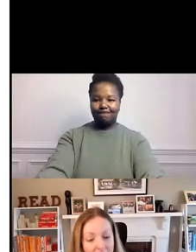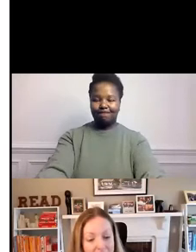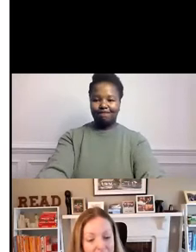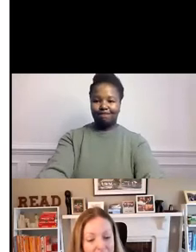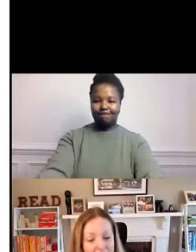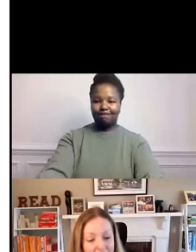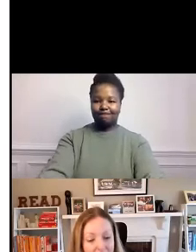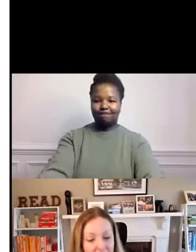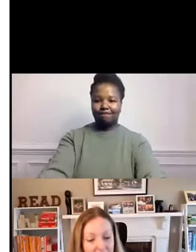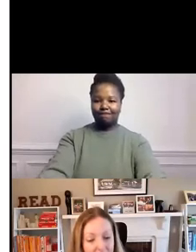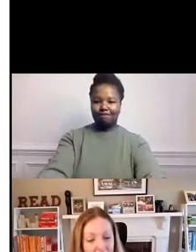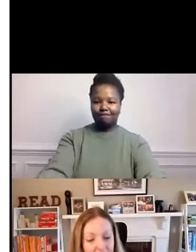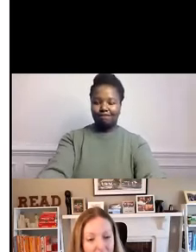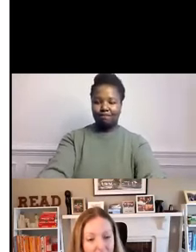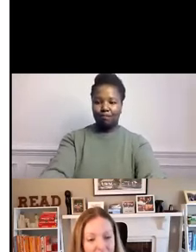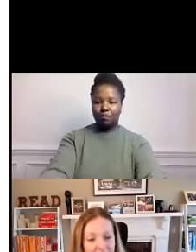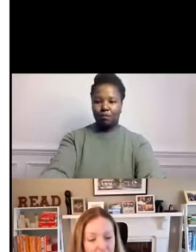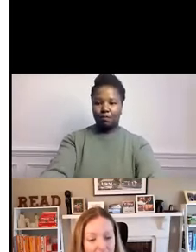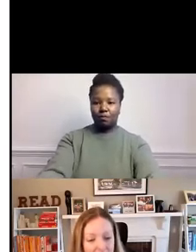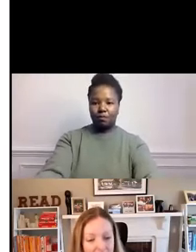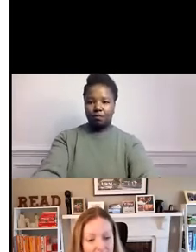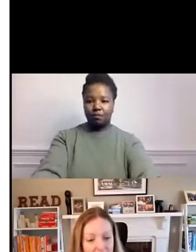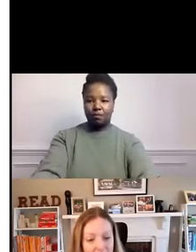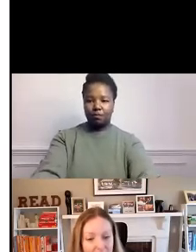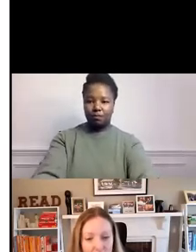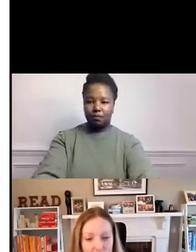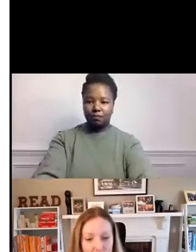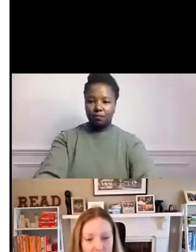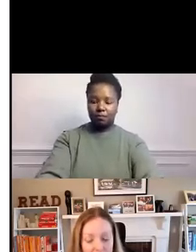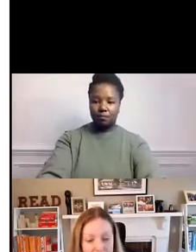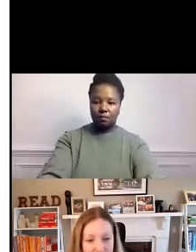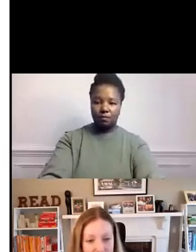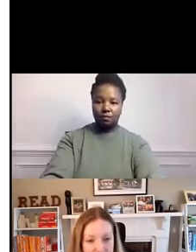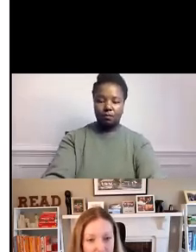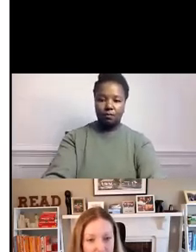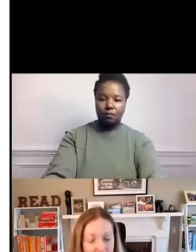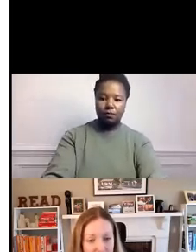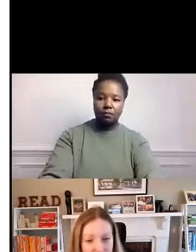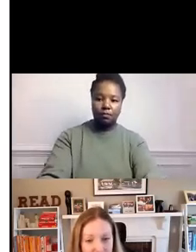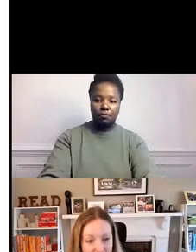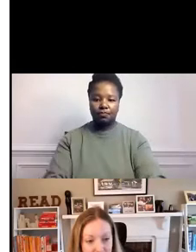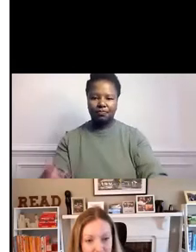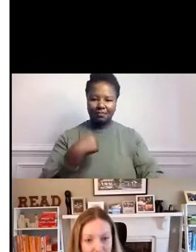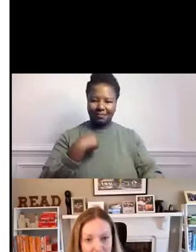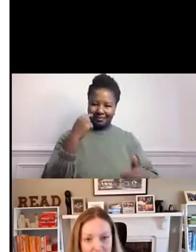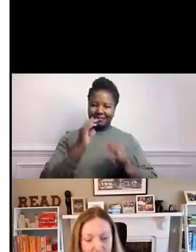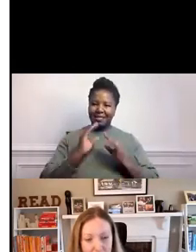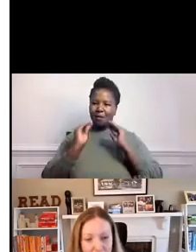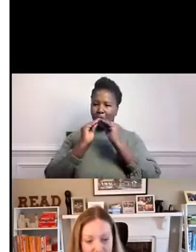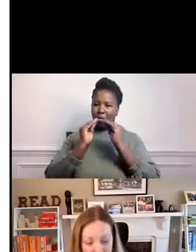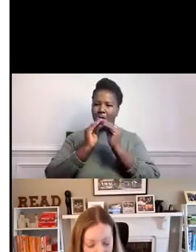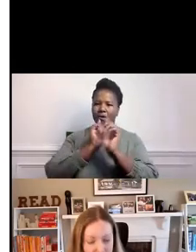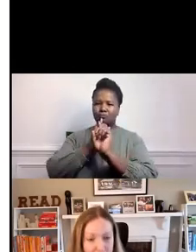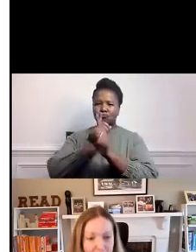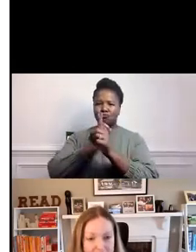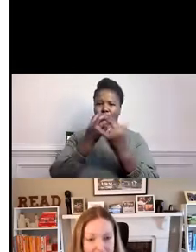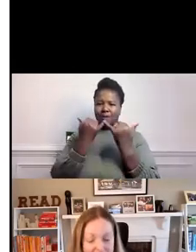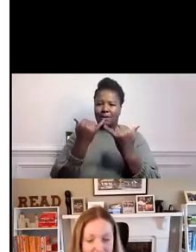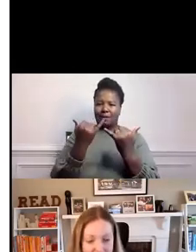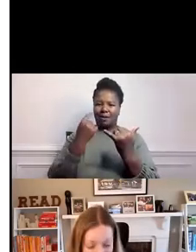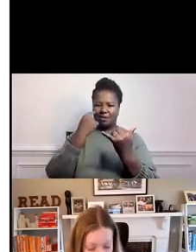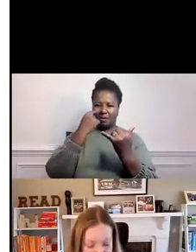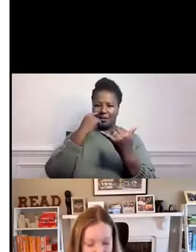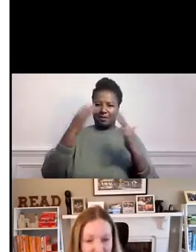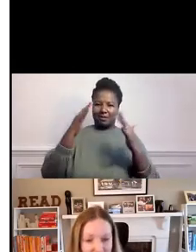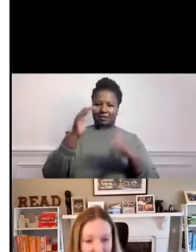I think we have a few more answers still coming in. But maybe we'll cut it off in about